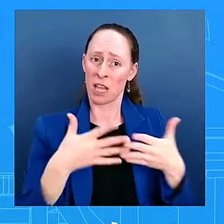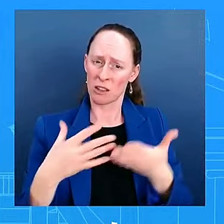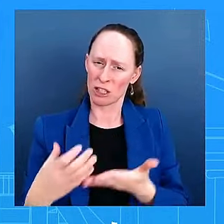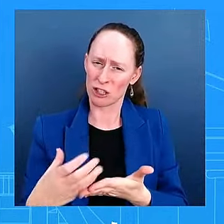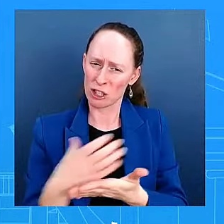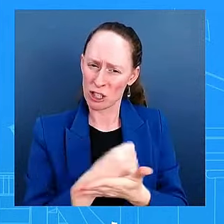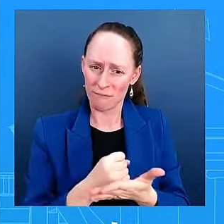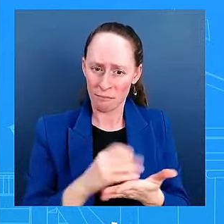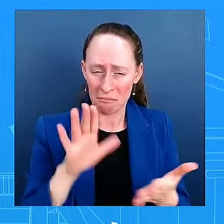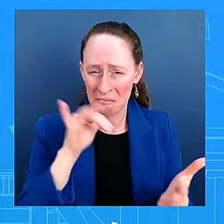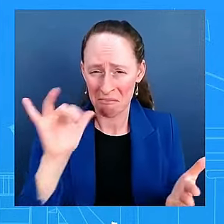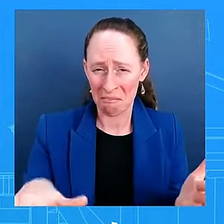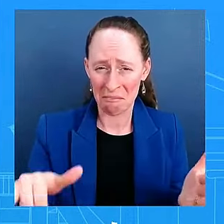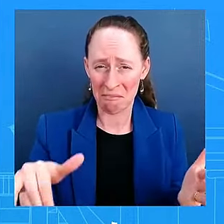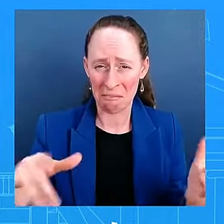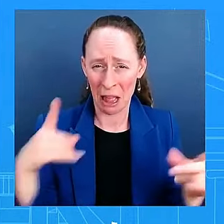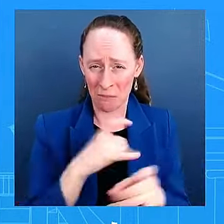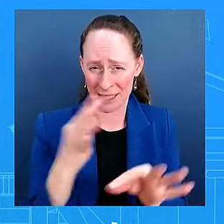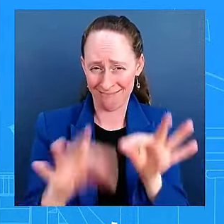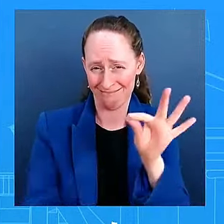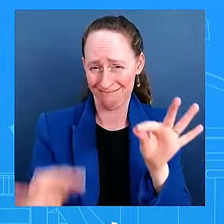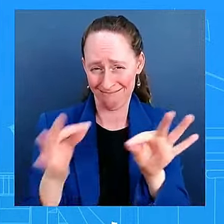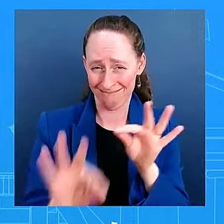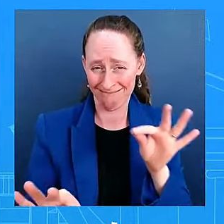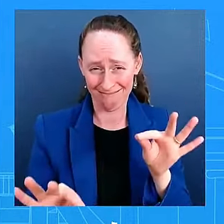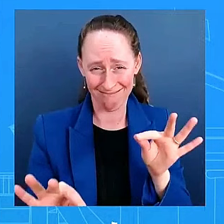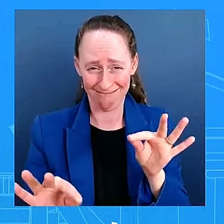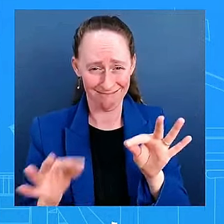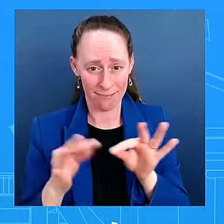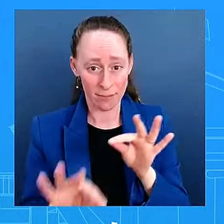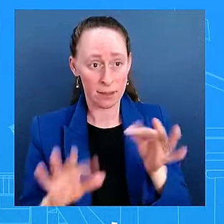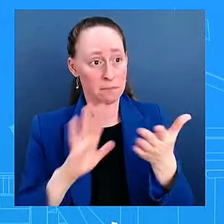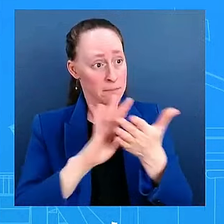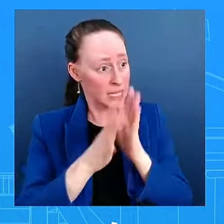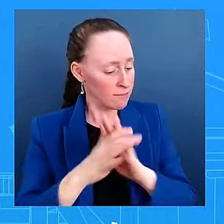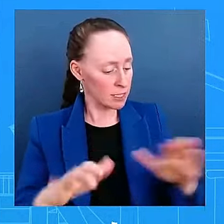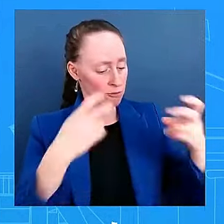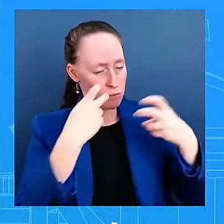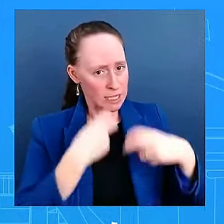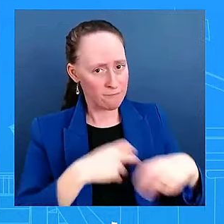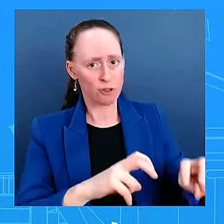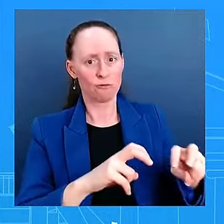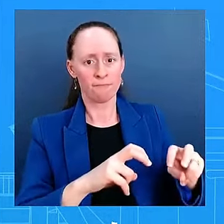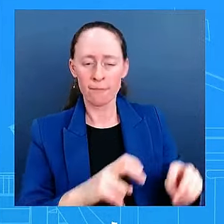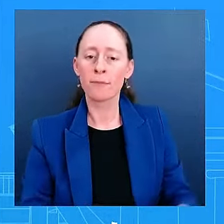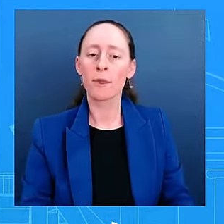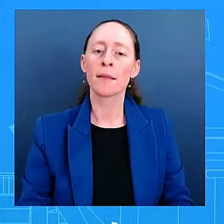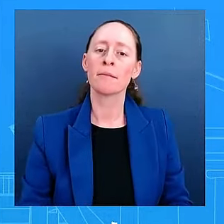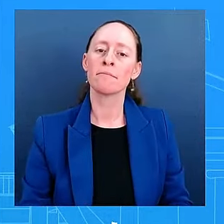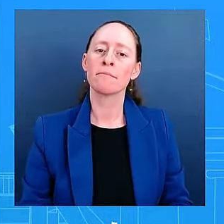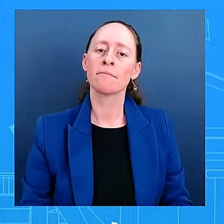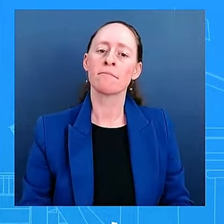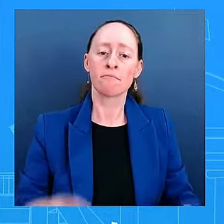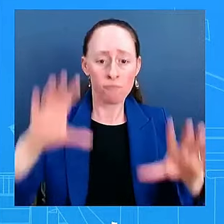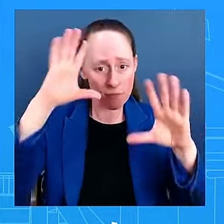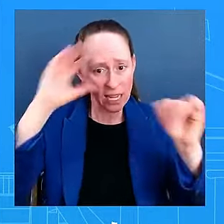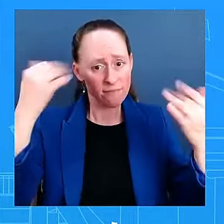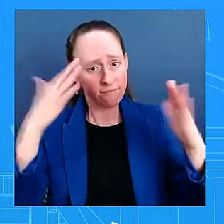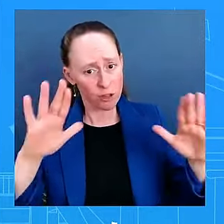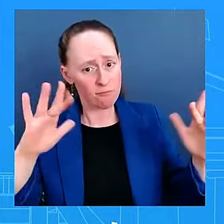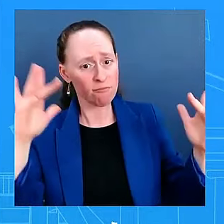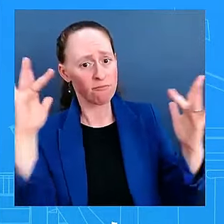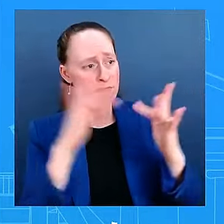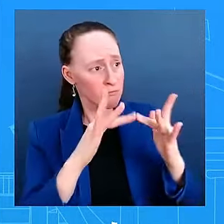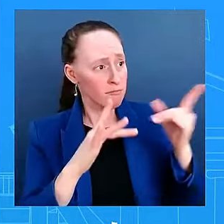As simple as that. The president called, the president-elect invited him to the White House. You know why? Because that's customary.